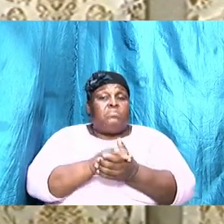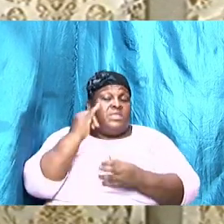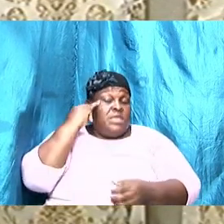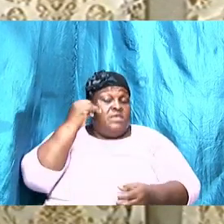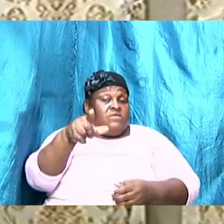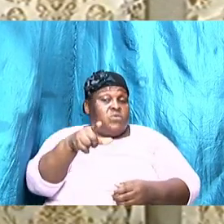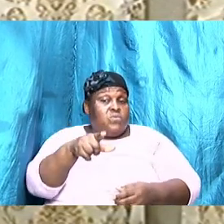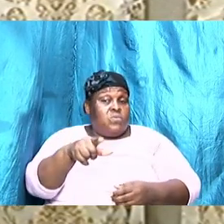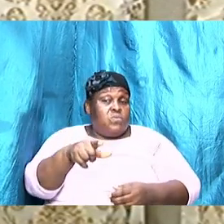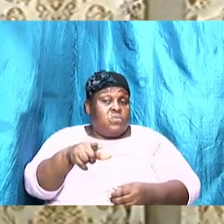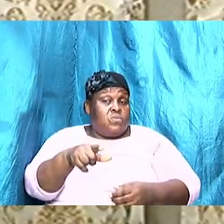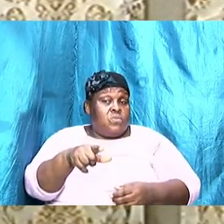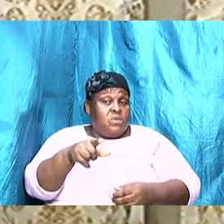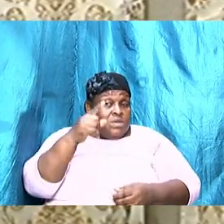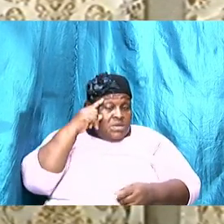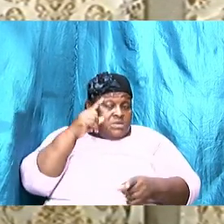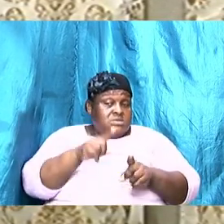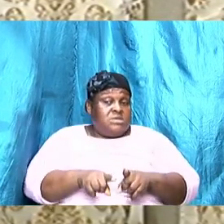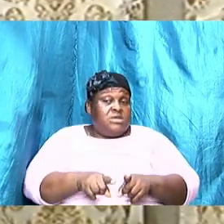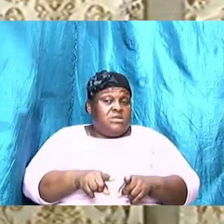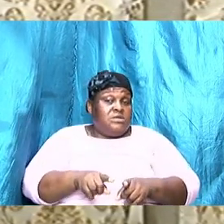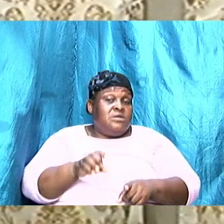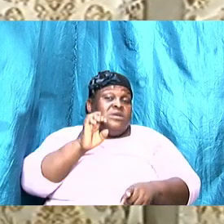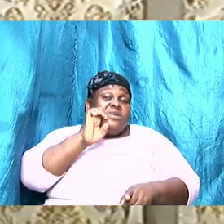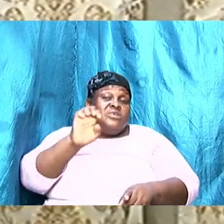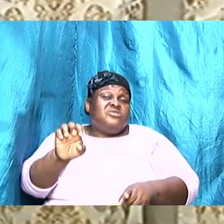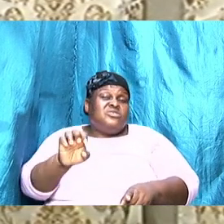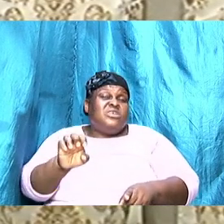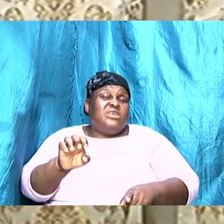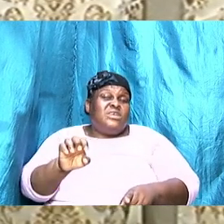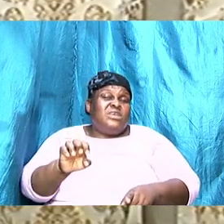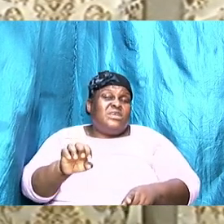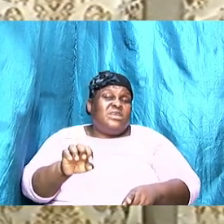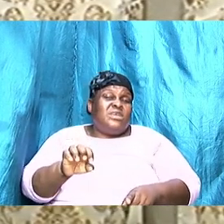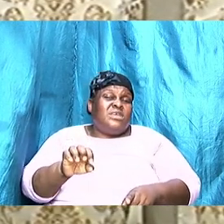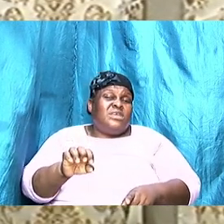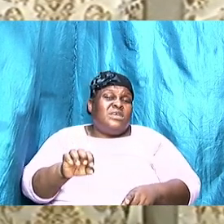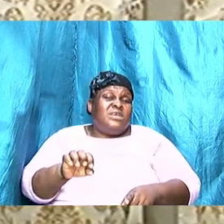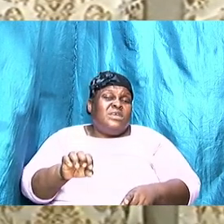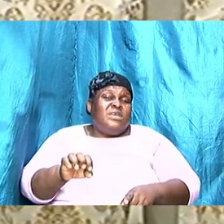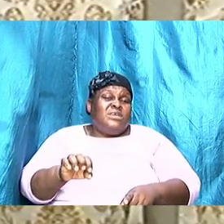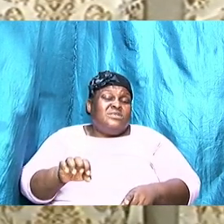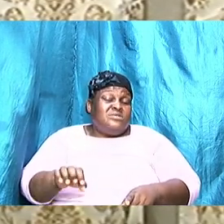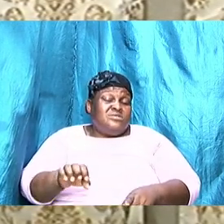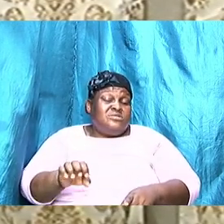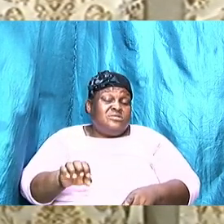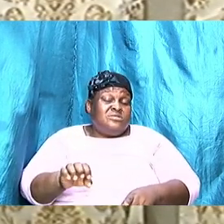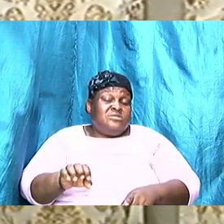you decide that she has committed the unpardonable sin